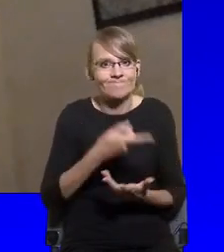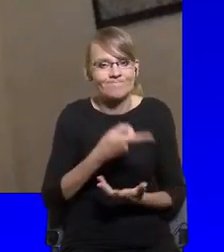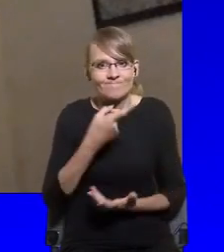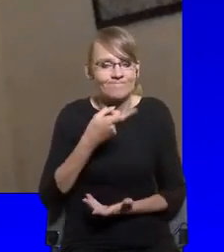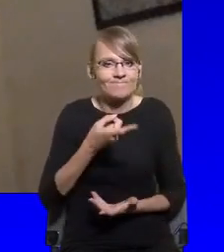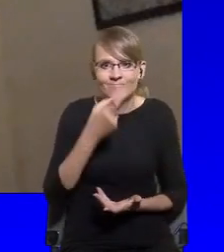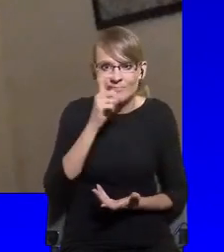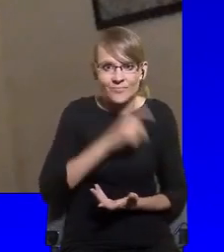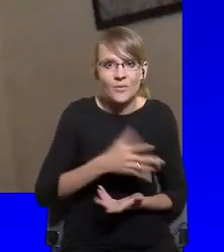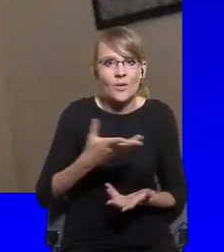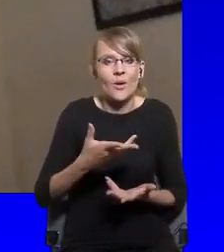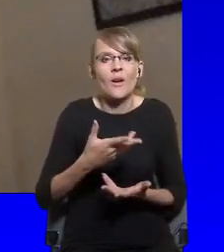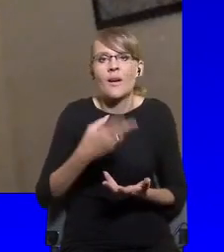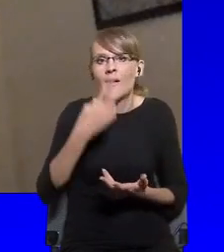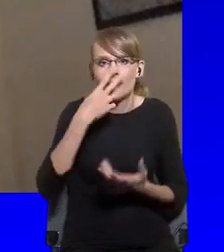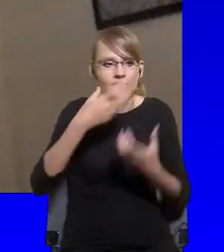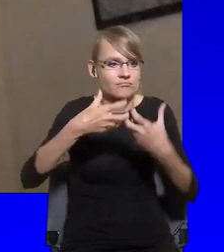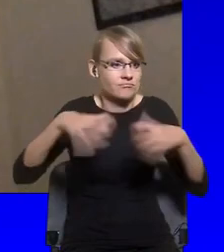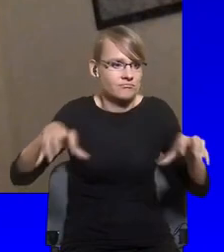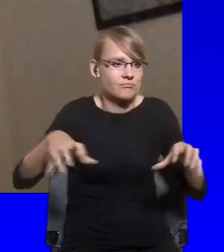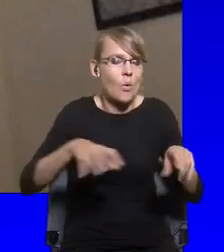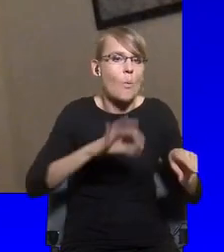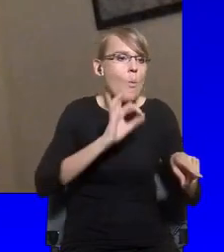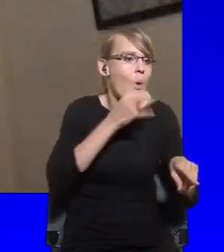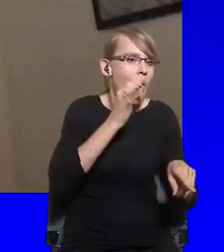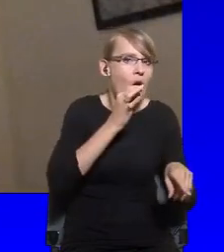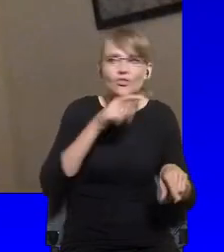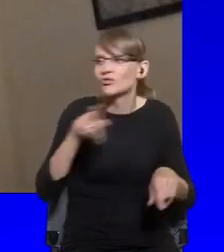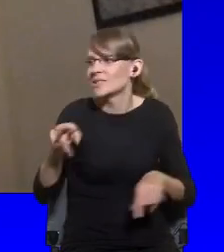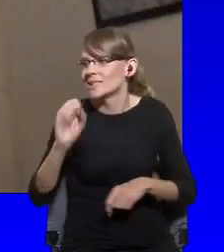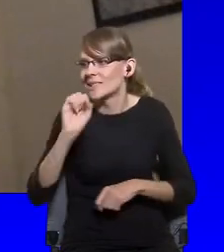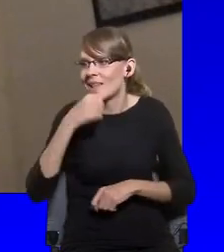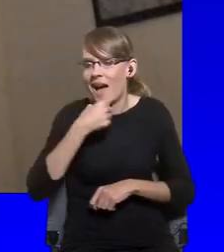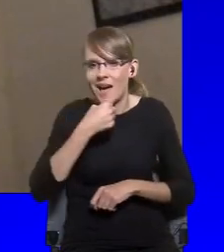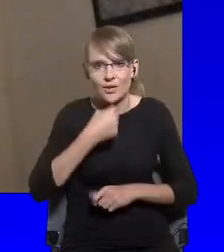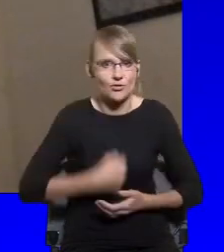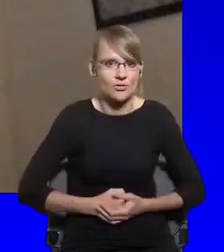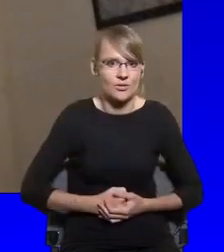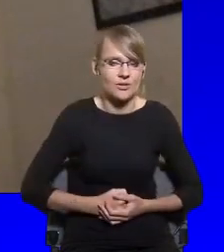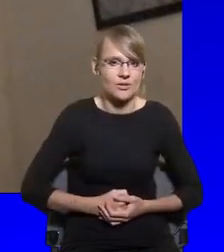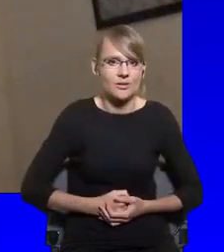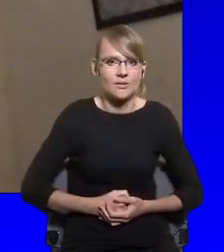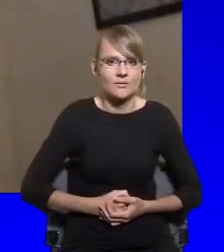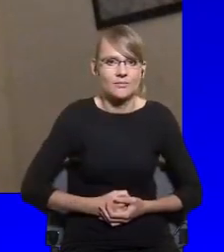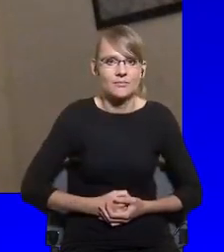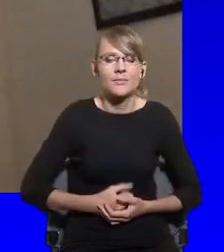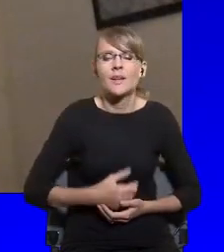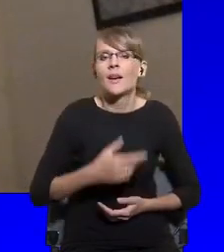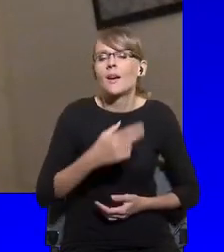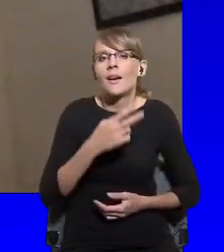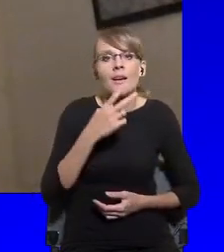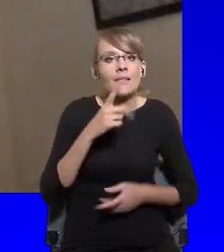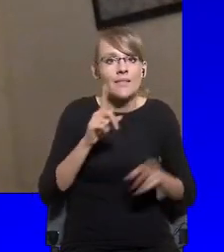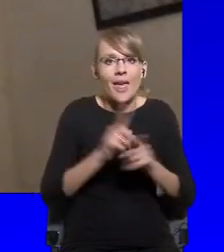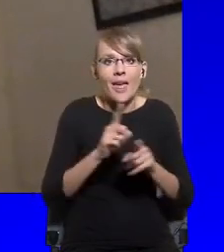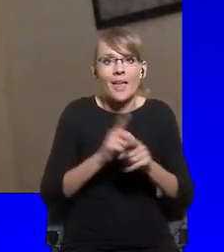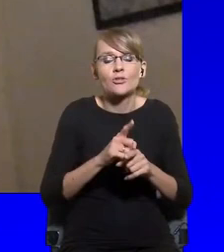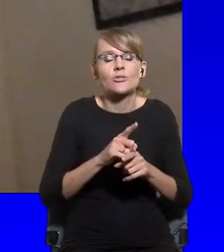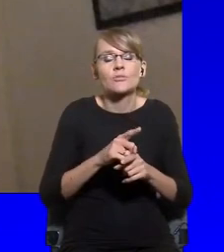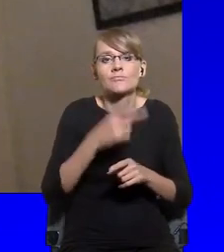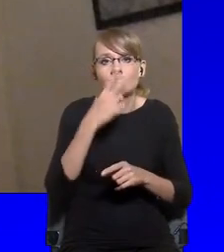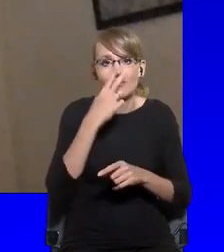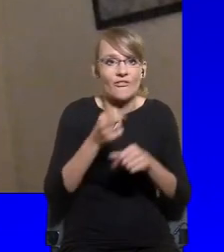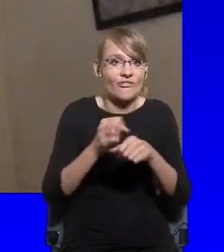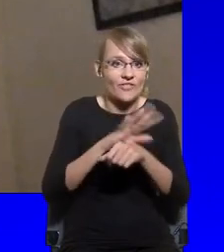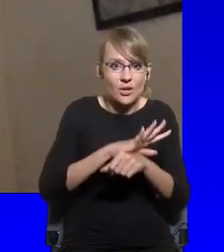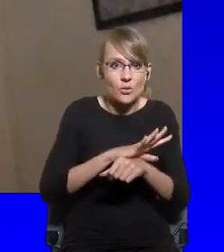affect all countries equally, it doesn't affect all regions equally. There are class differences, Jan van der Müller talked about rich people being